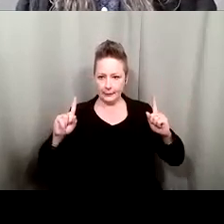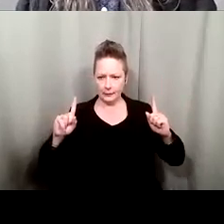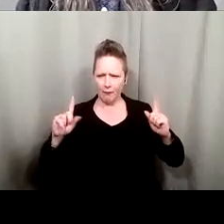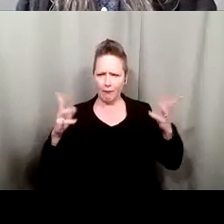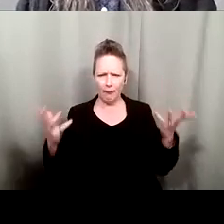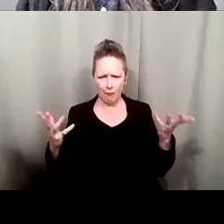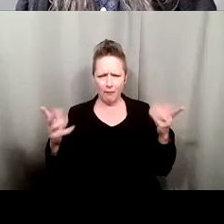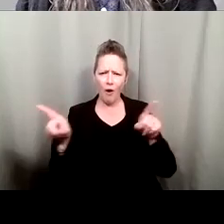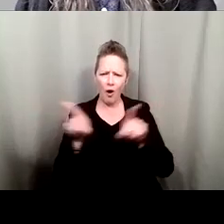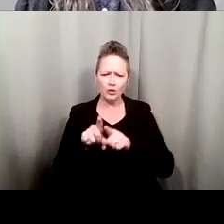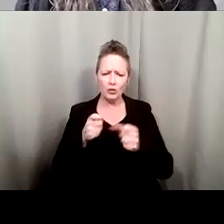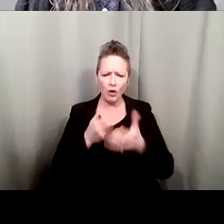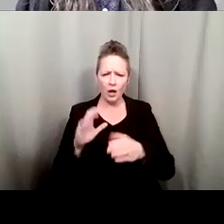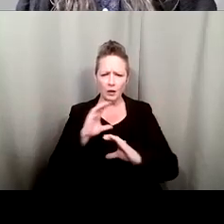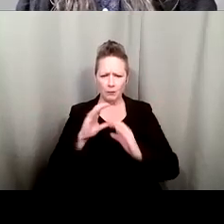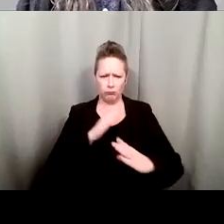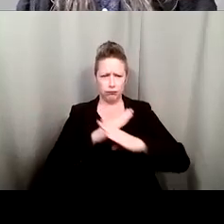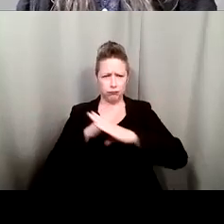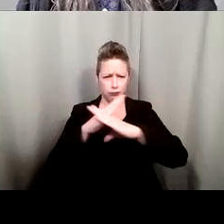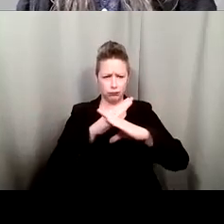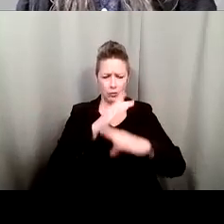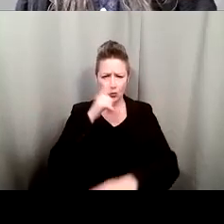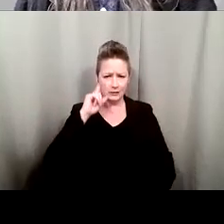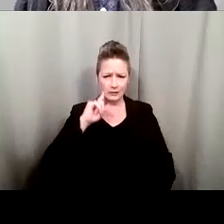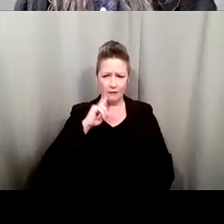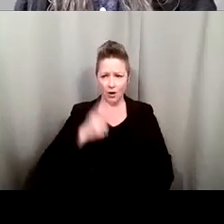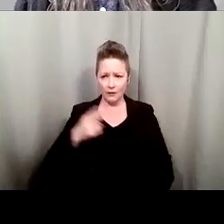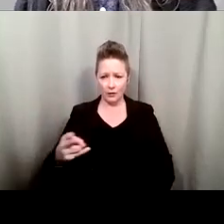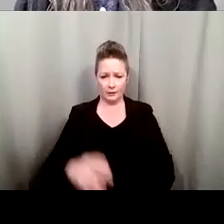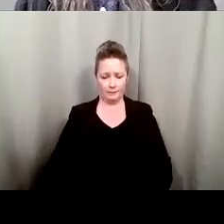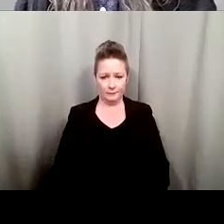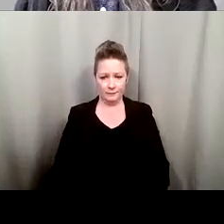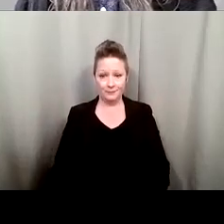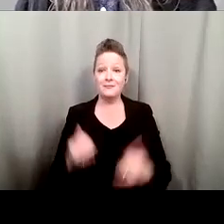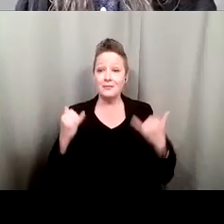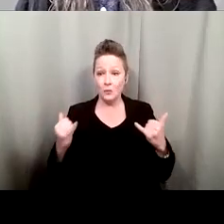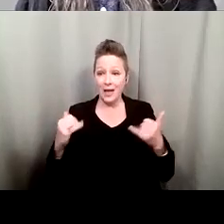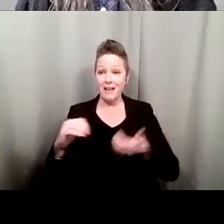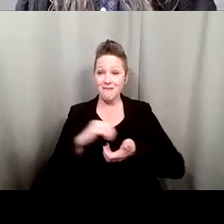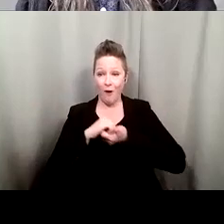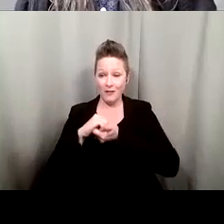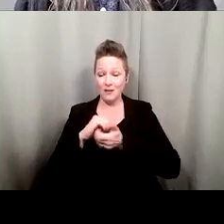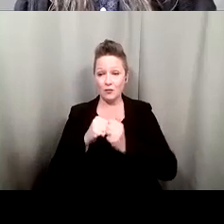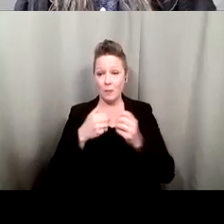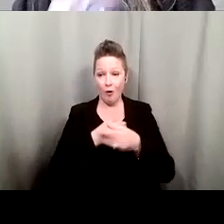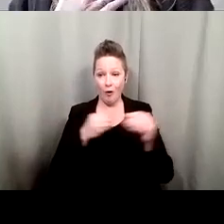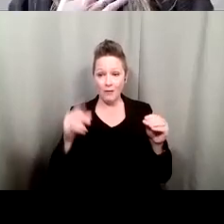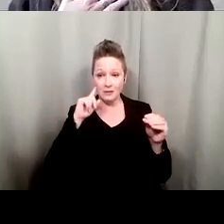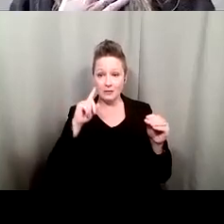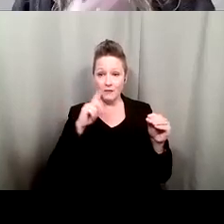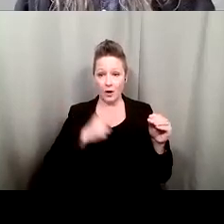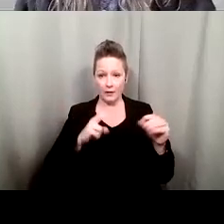communication barriers for people who are deaf and hard of hearing. Today we are joined by colleagues from the Office for the Deaf and Hard of Hearing